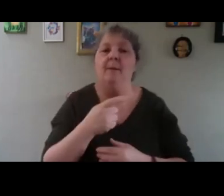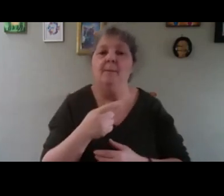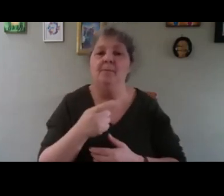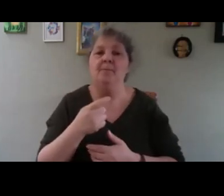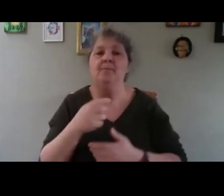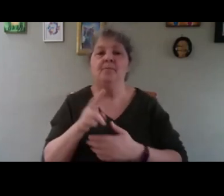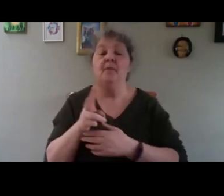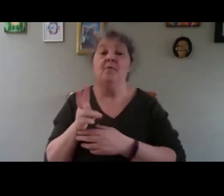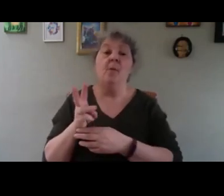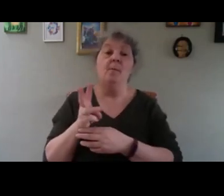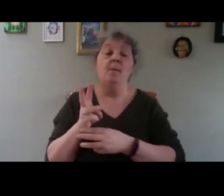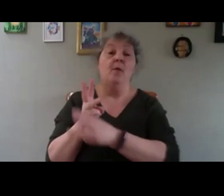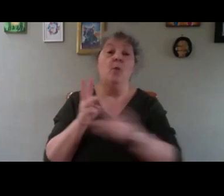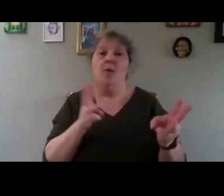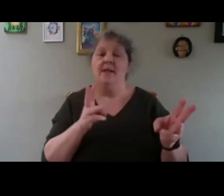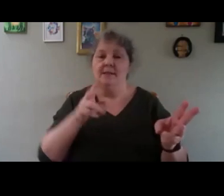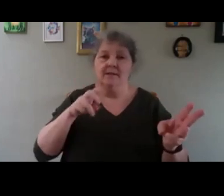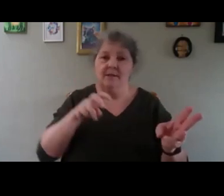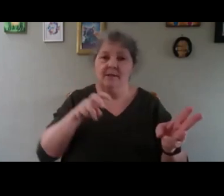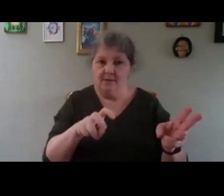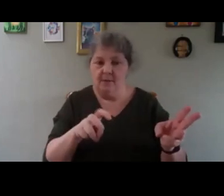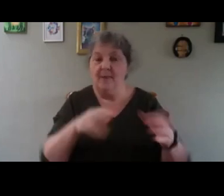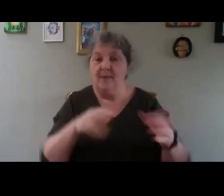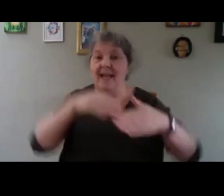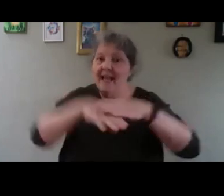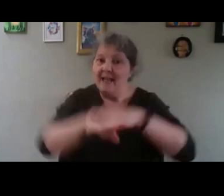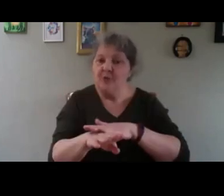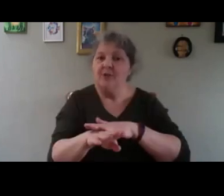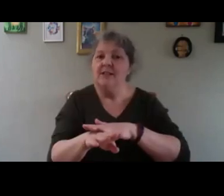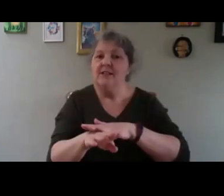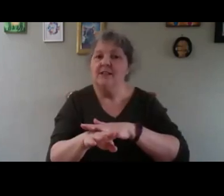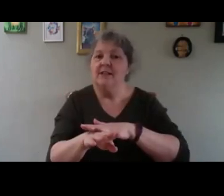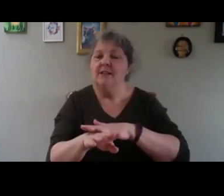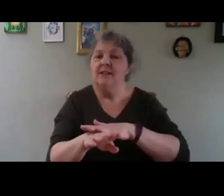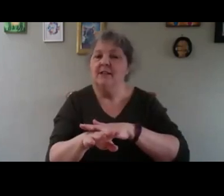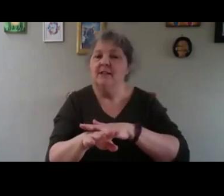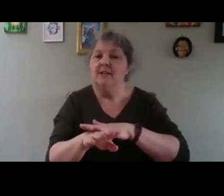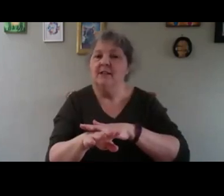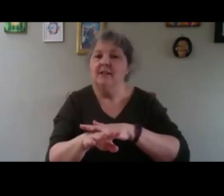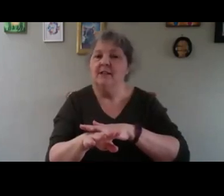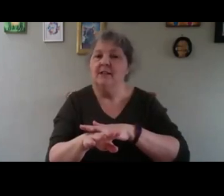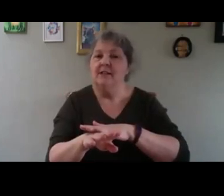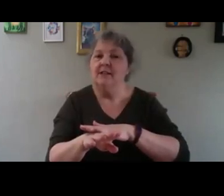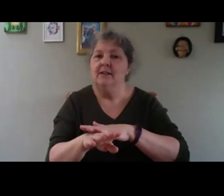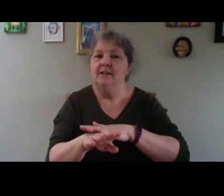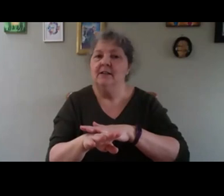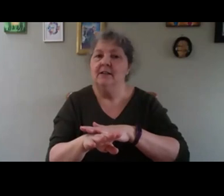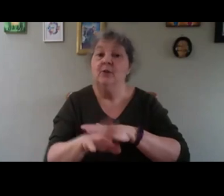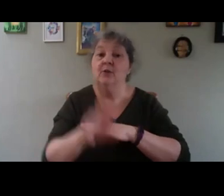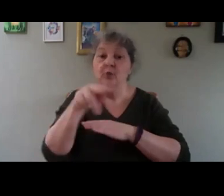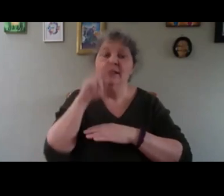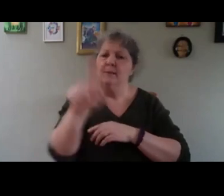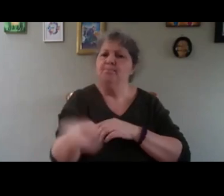west side, the entrance, this, I cannot use the pointer, but you can see that